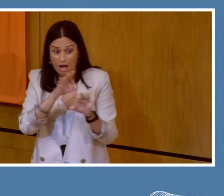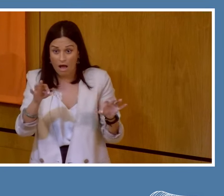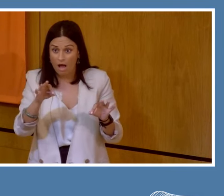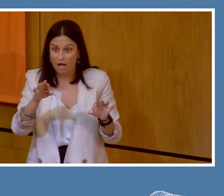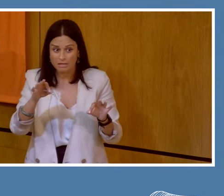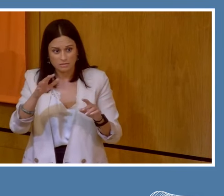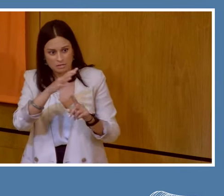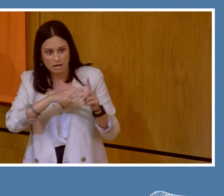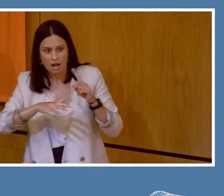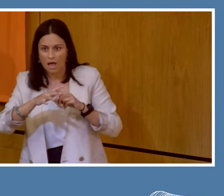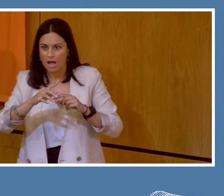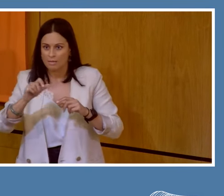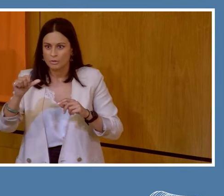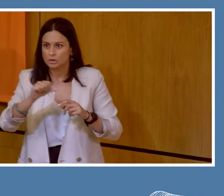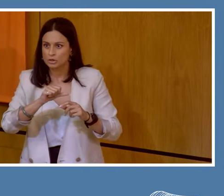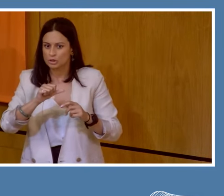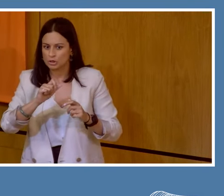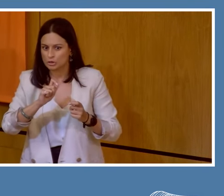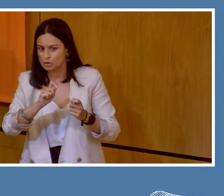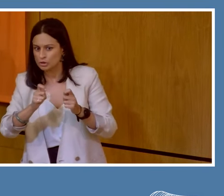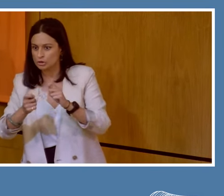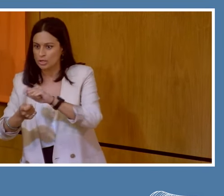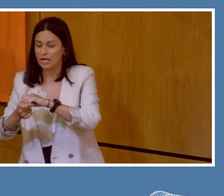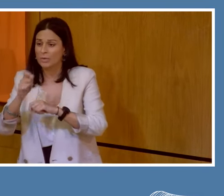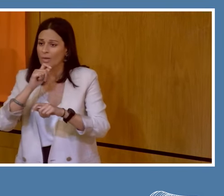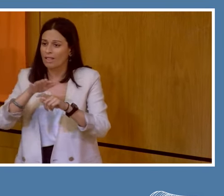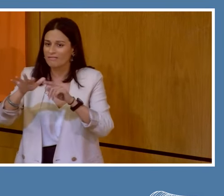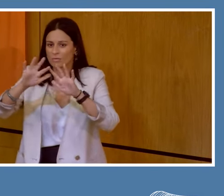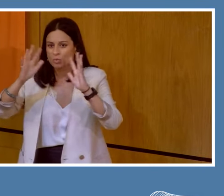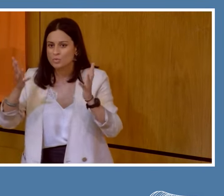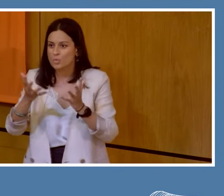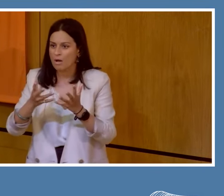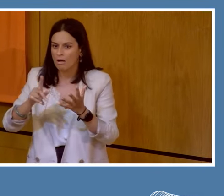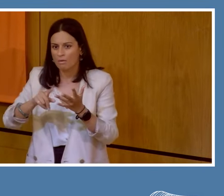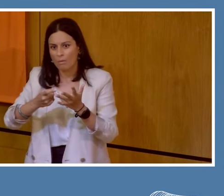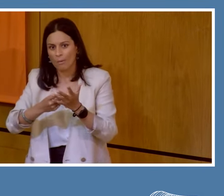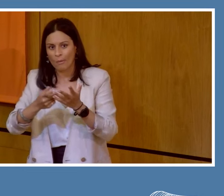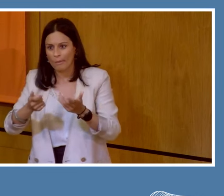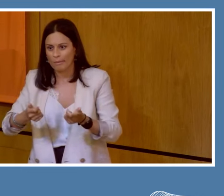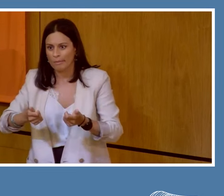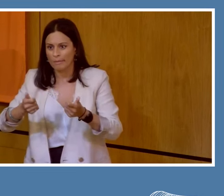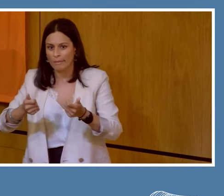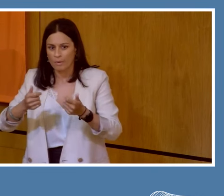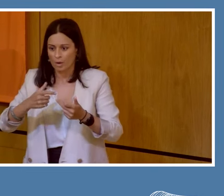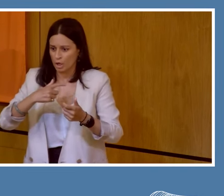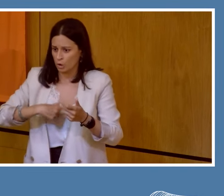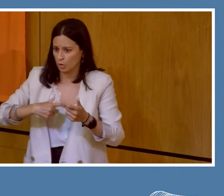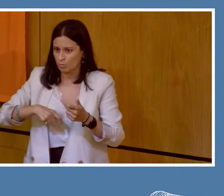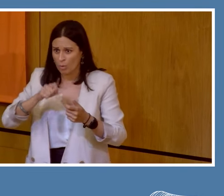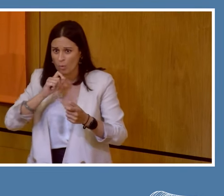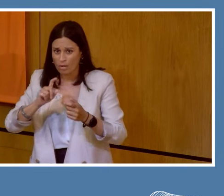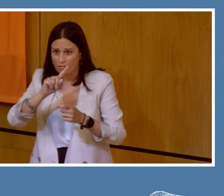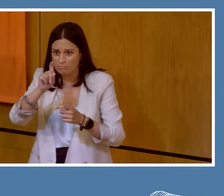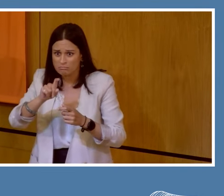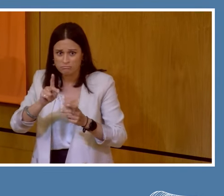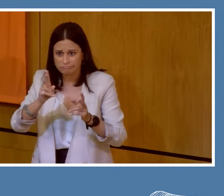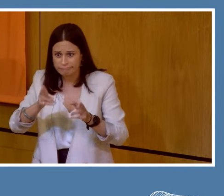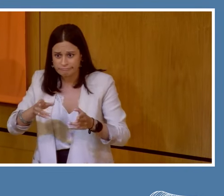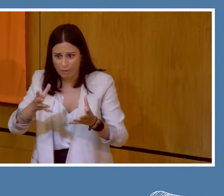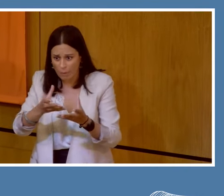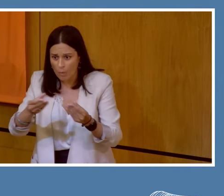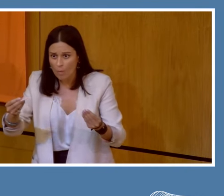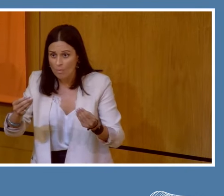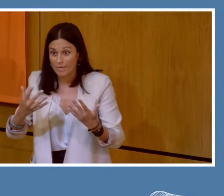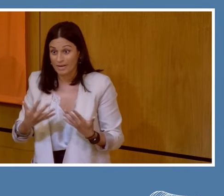change, you know, might result in worldwide societal collapse or even eventual human extinction. Yet